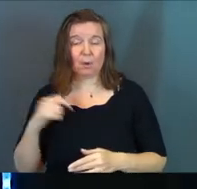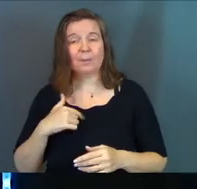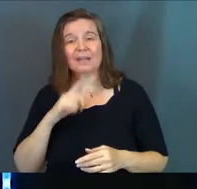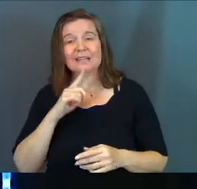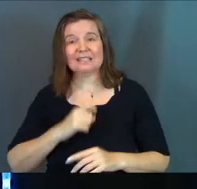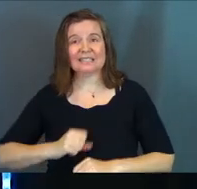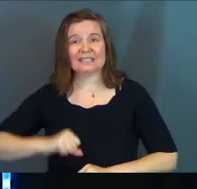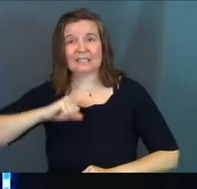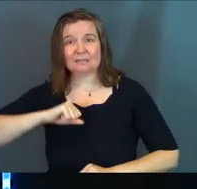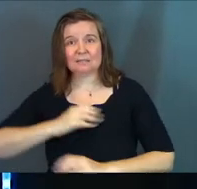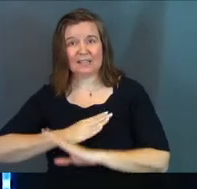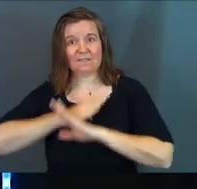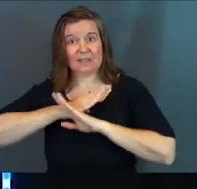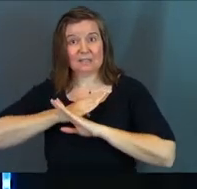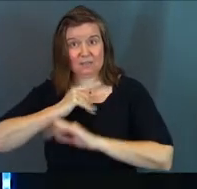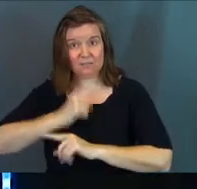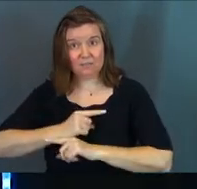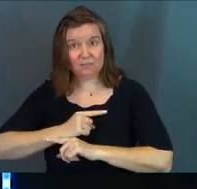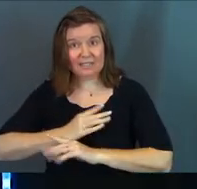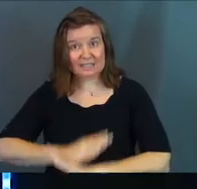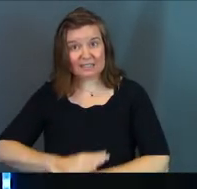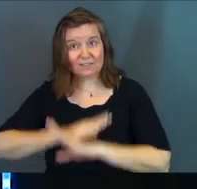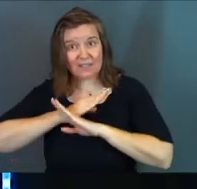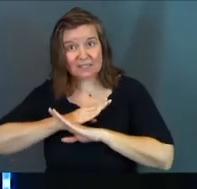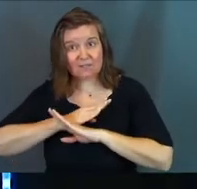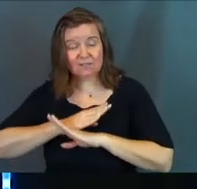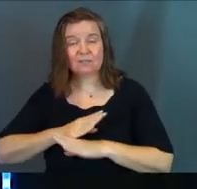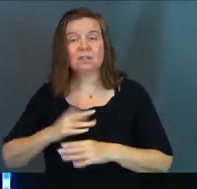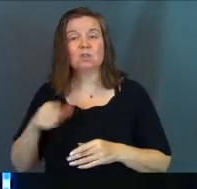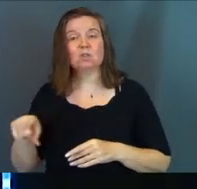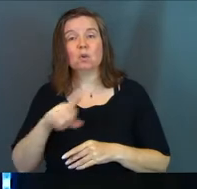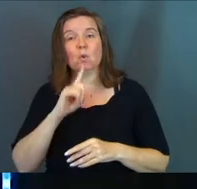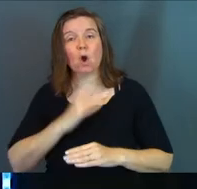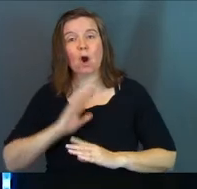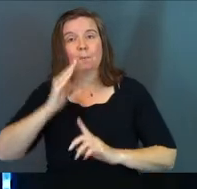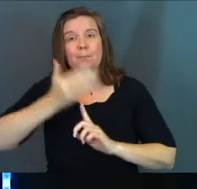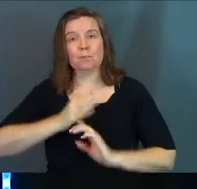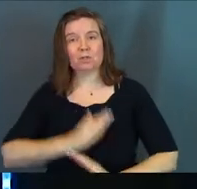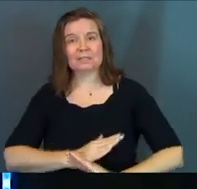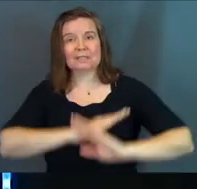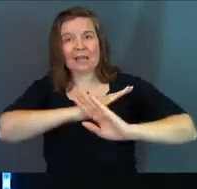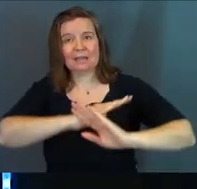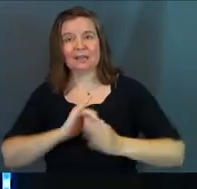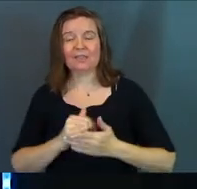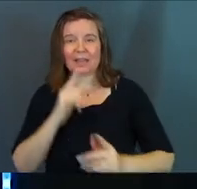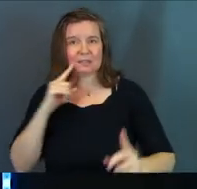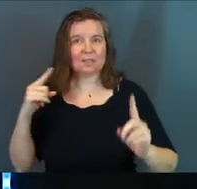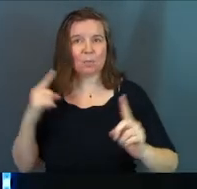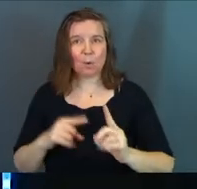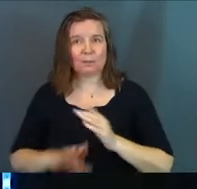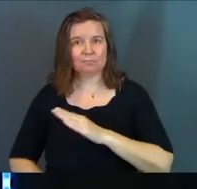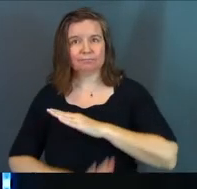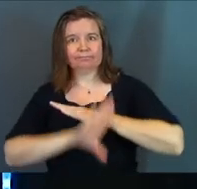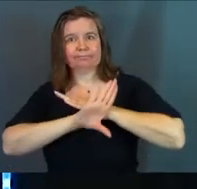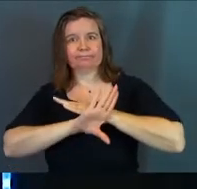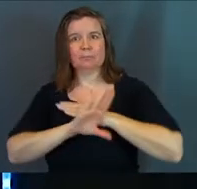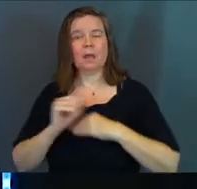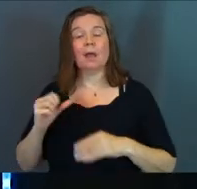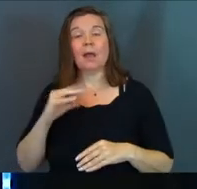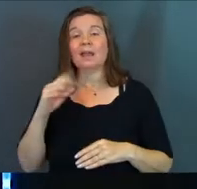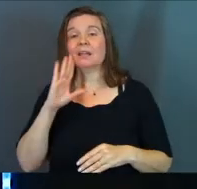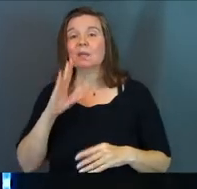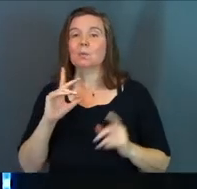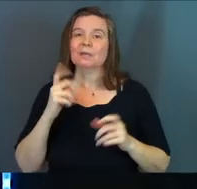armor is defensive. Is it not? It's defensive. It's so that you are protected. That's the point of armor. And